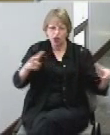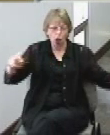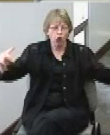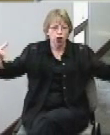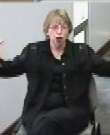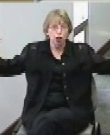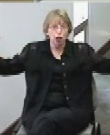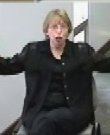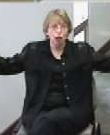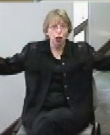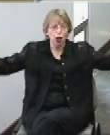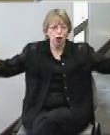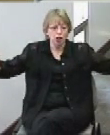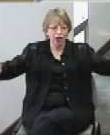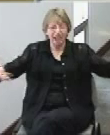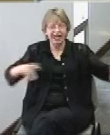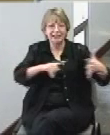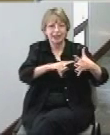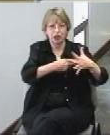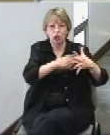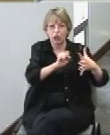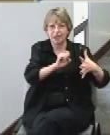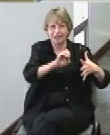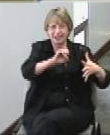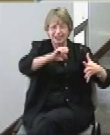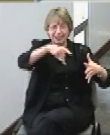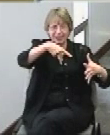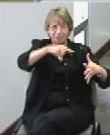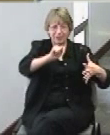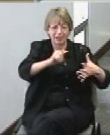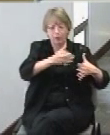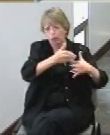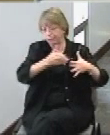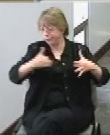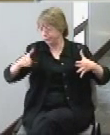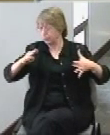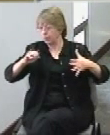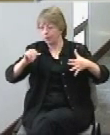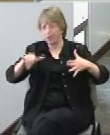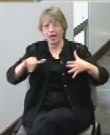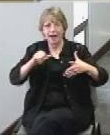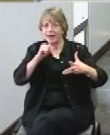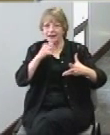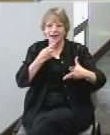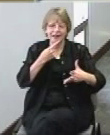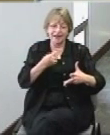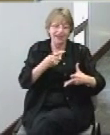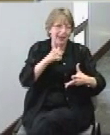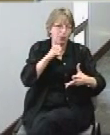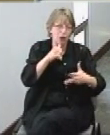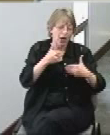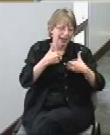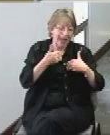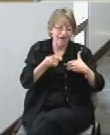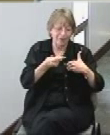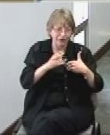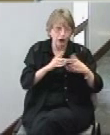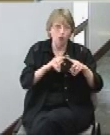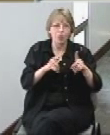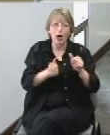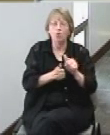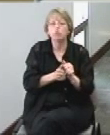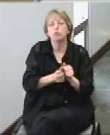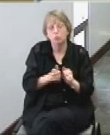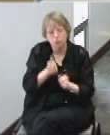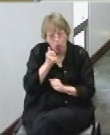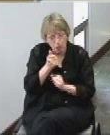leagues that start in September and go until May that's not to say we won't have a few like that but a lot of them will be much